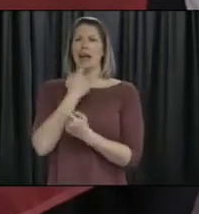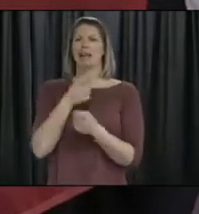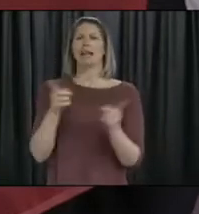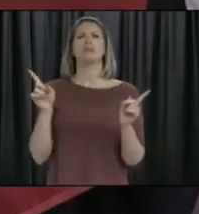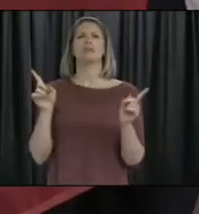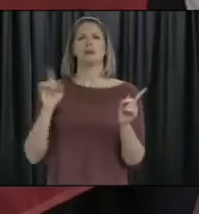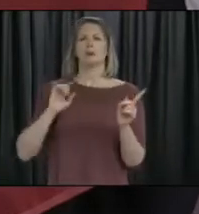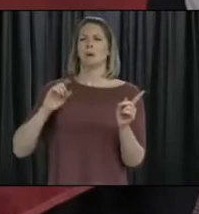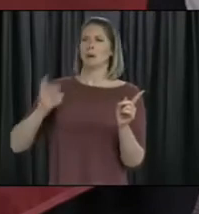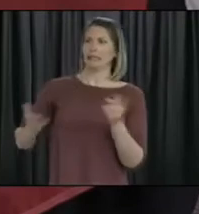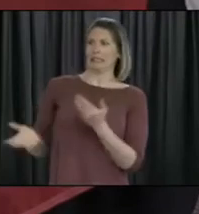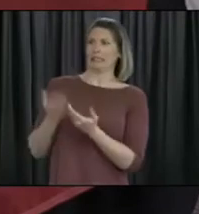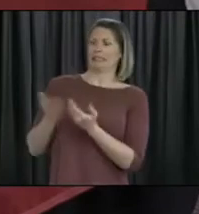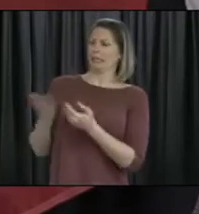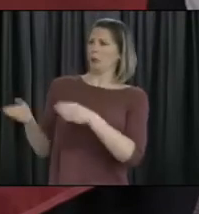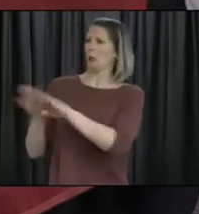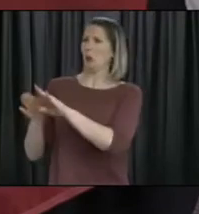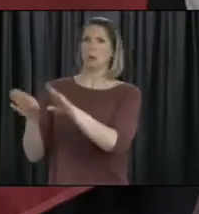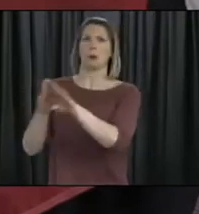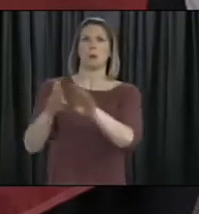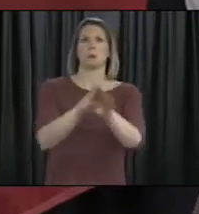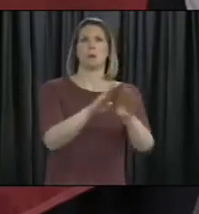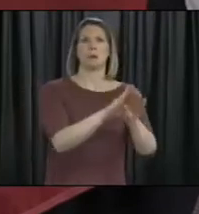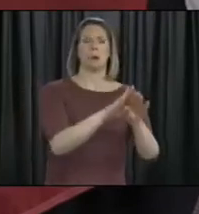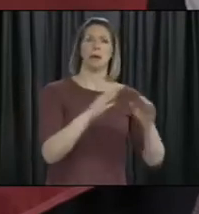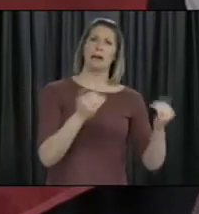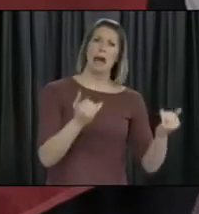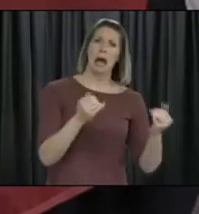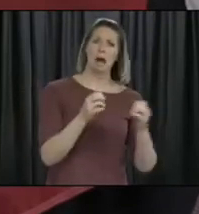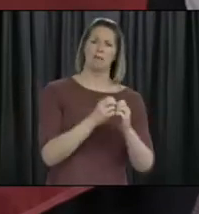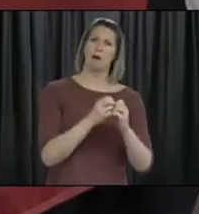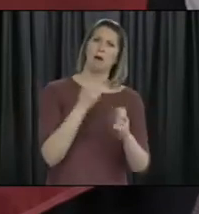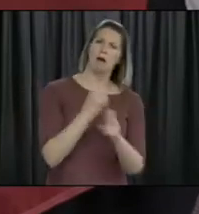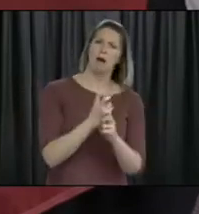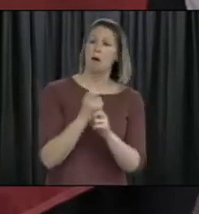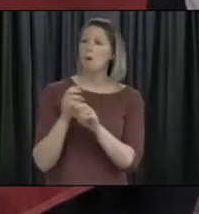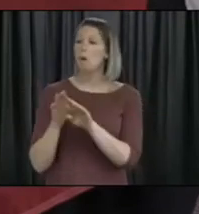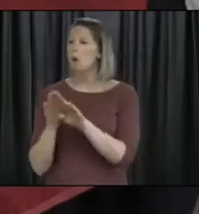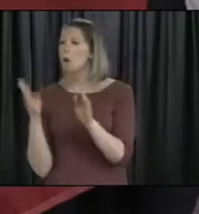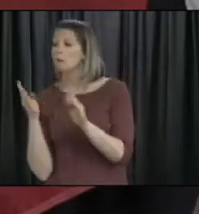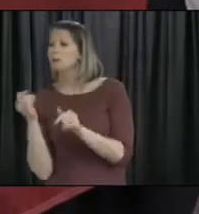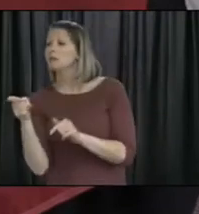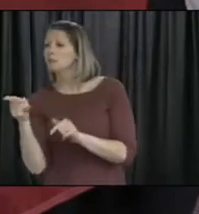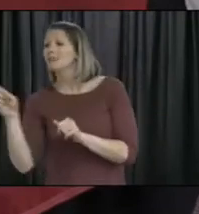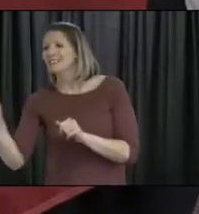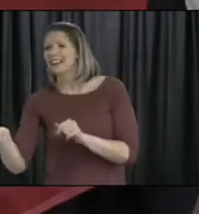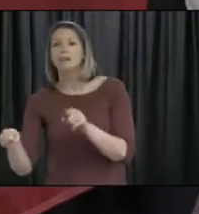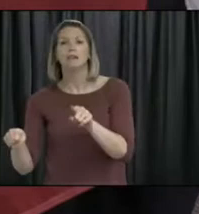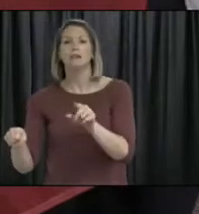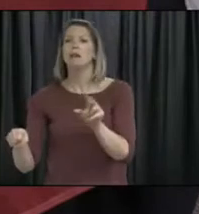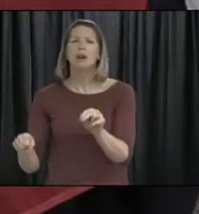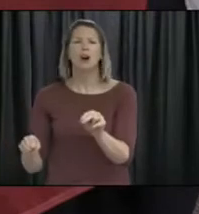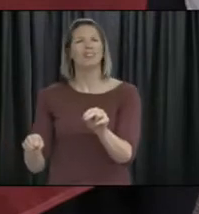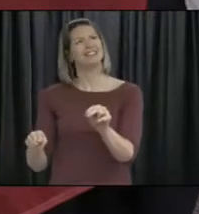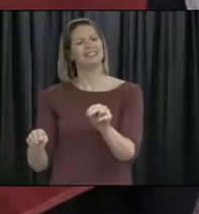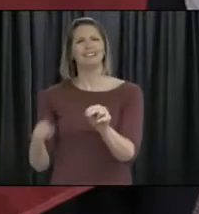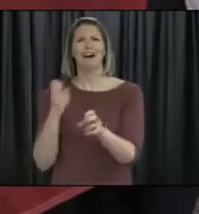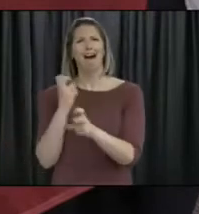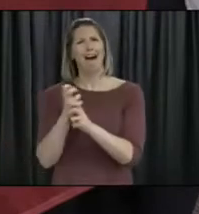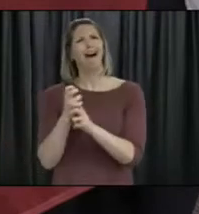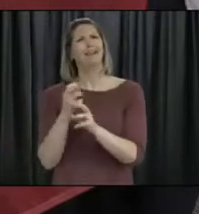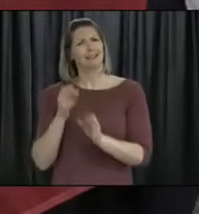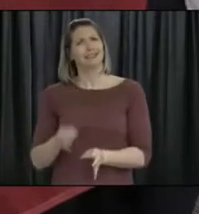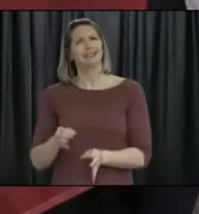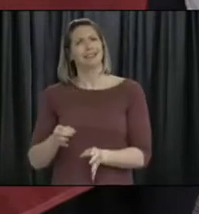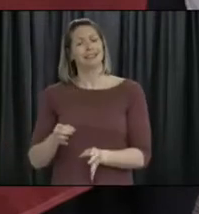a real good understanding and do the risk assessment of what's required. Do we have the PPE available in case we get an outbreak within? And